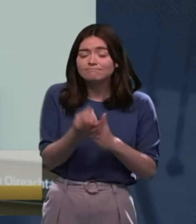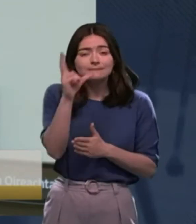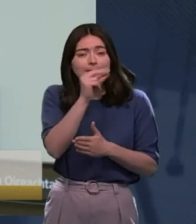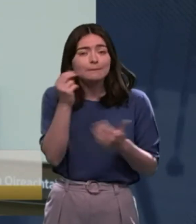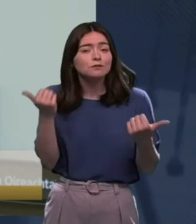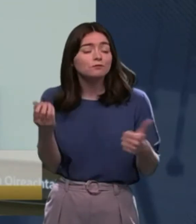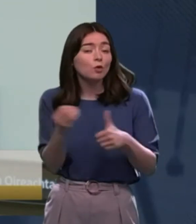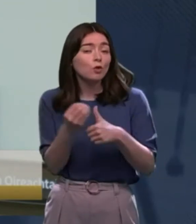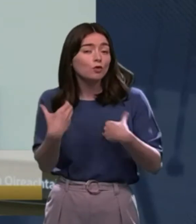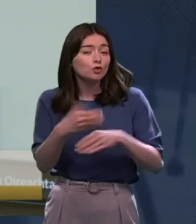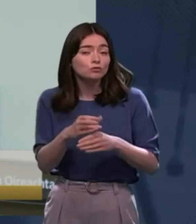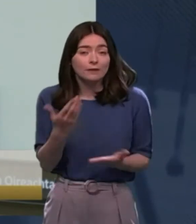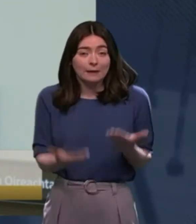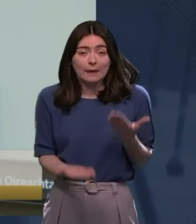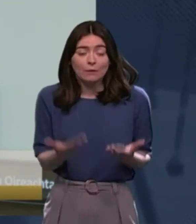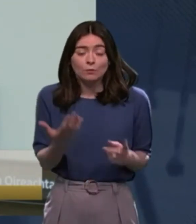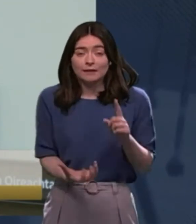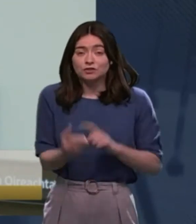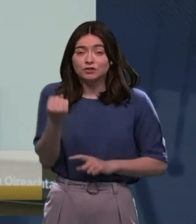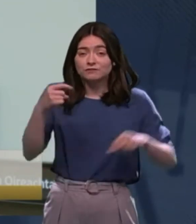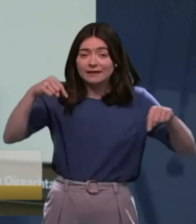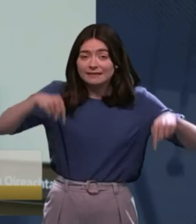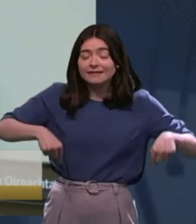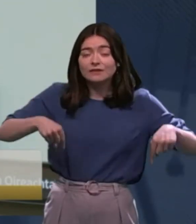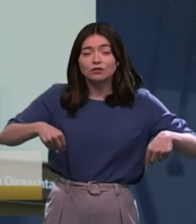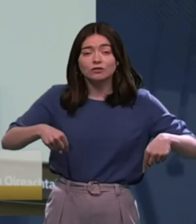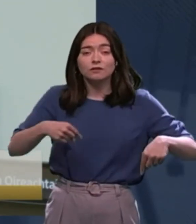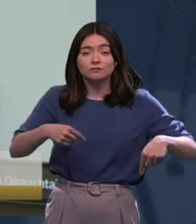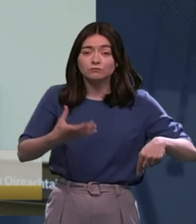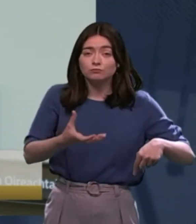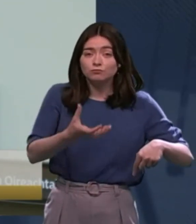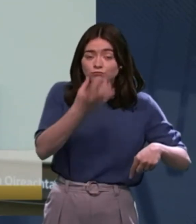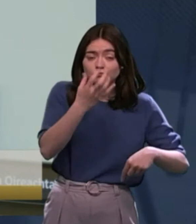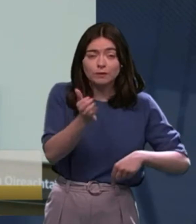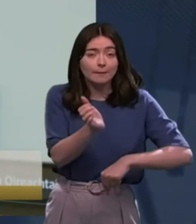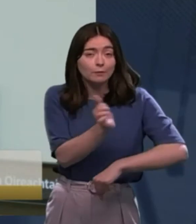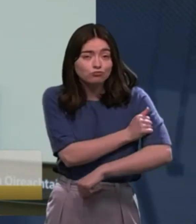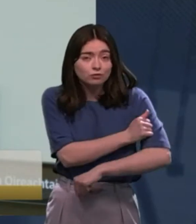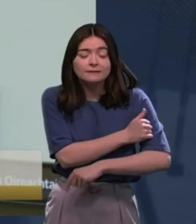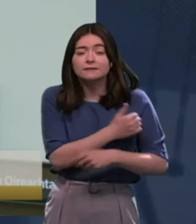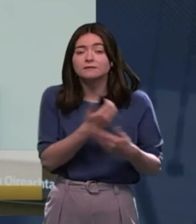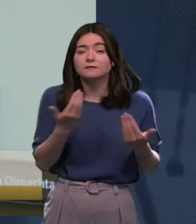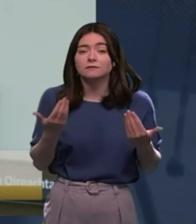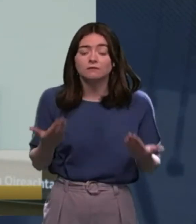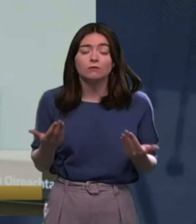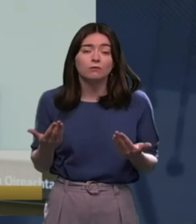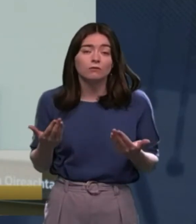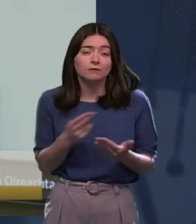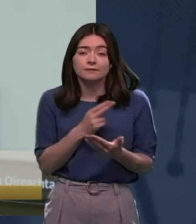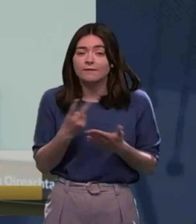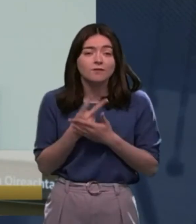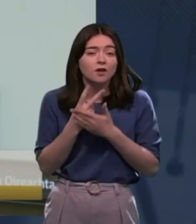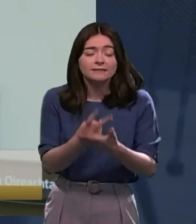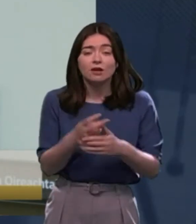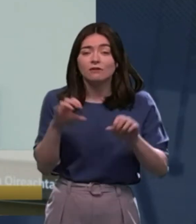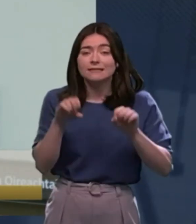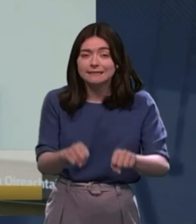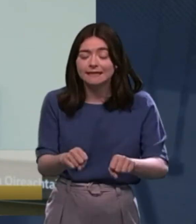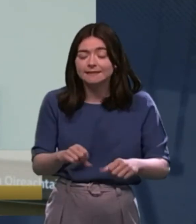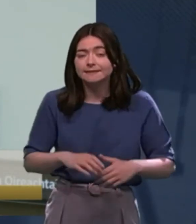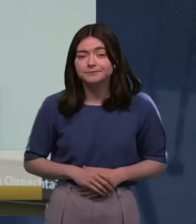this can be achieved in carceral settings, be it imprisonment or those involuntarily detained,